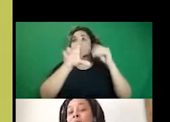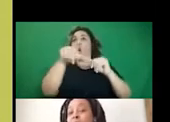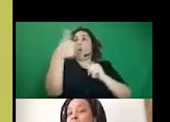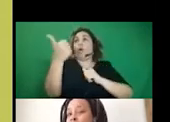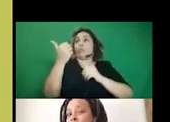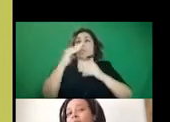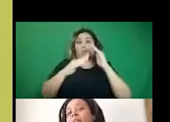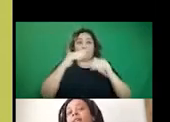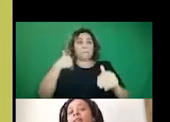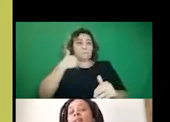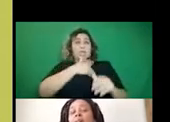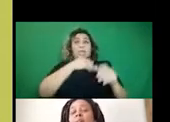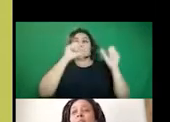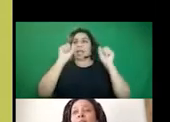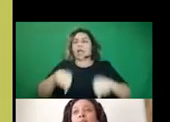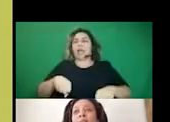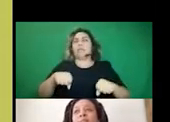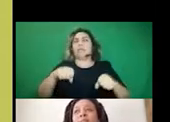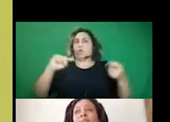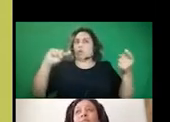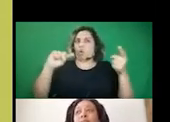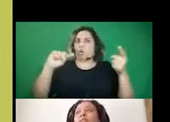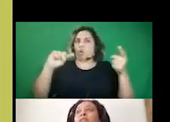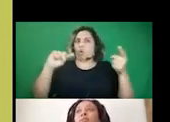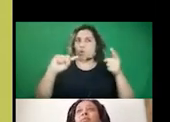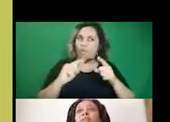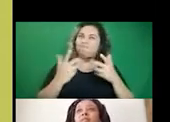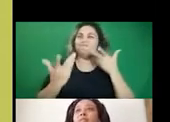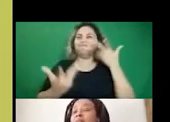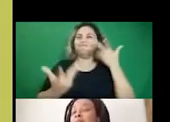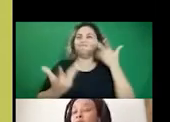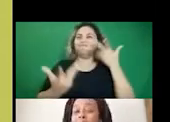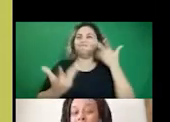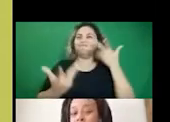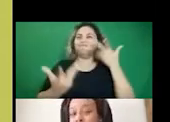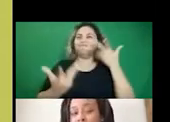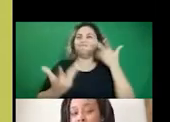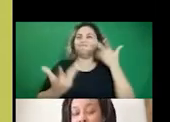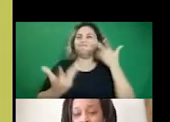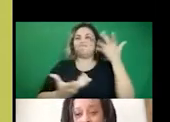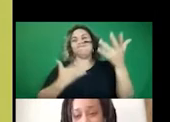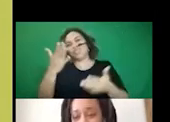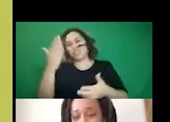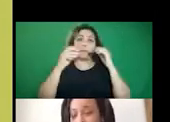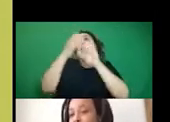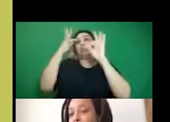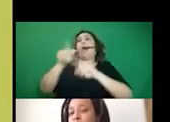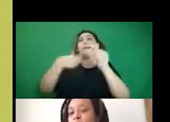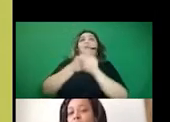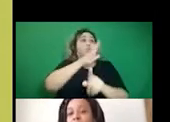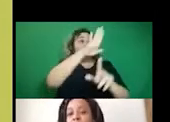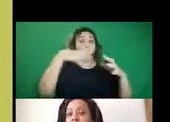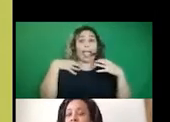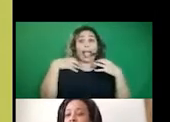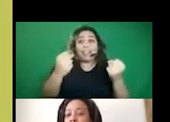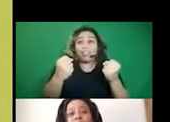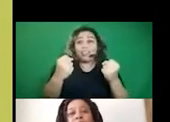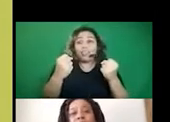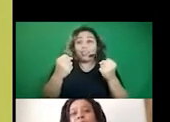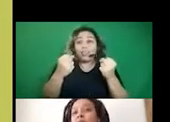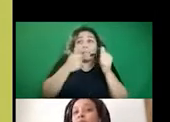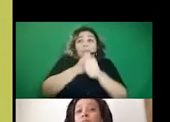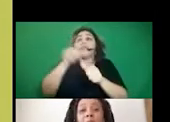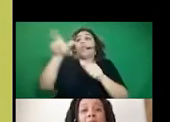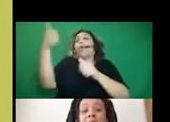that could potentially, um, you know, make, have you make a decision that impacts your health or, um,